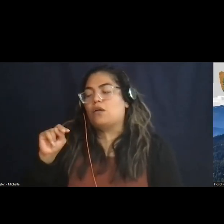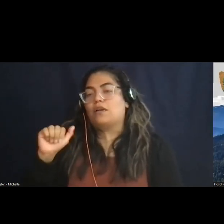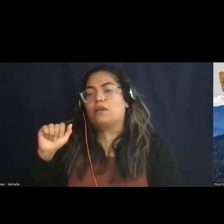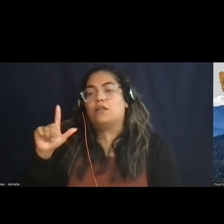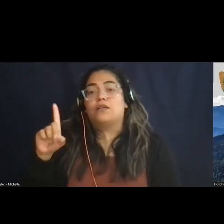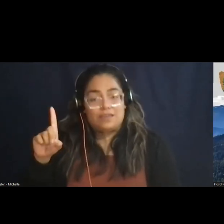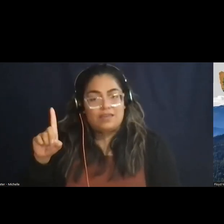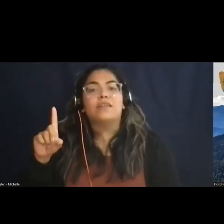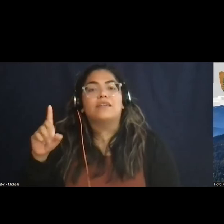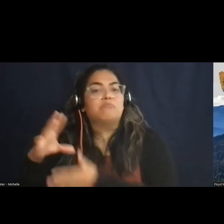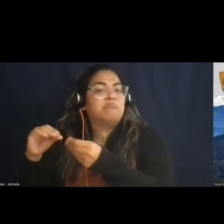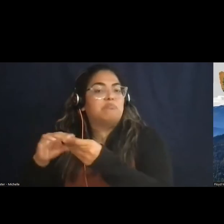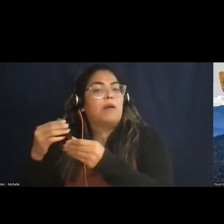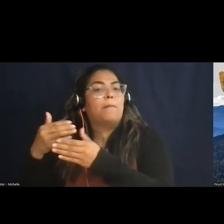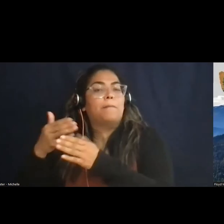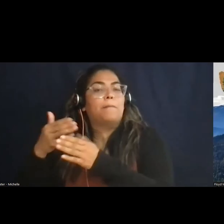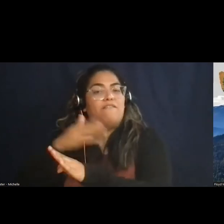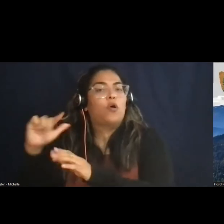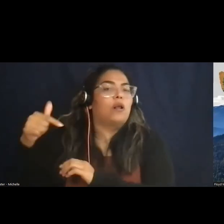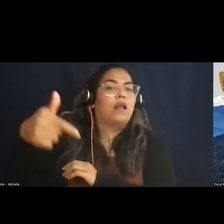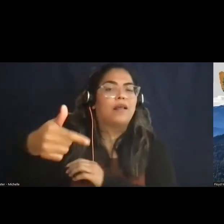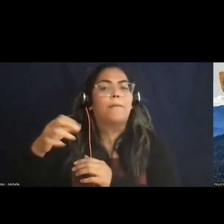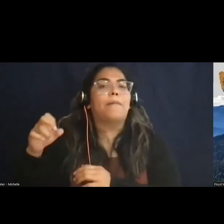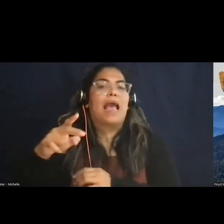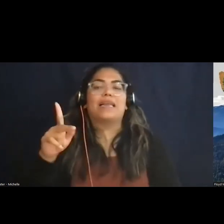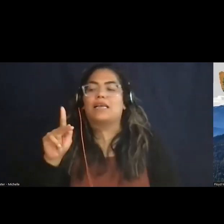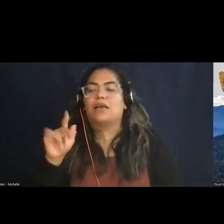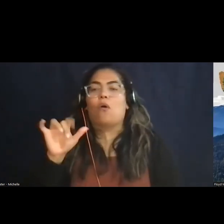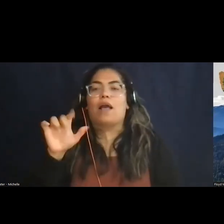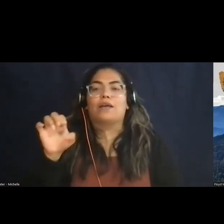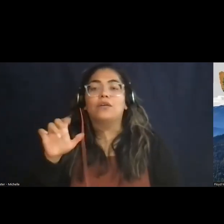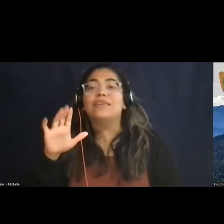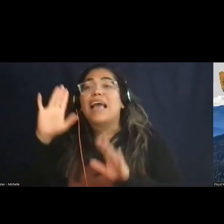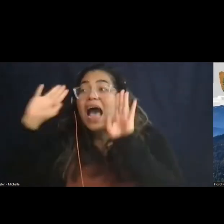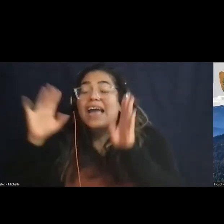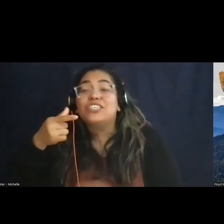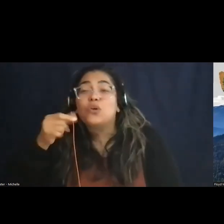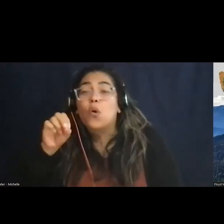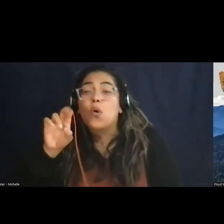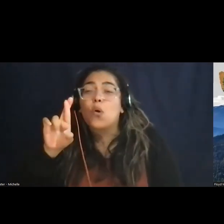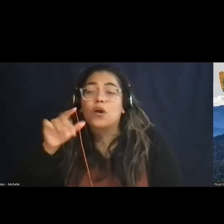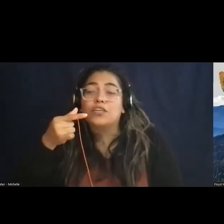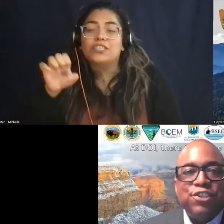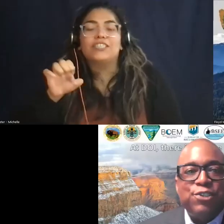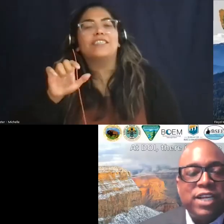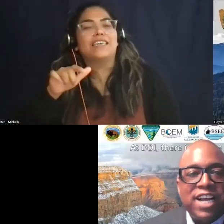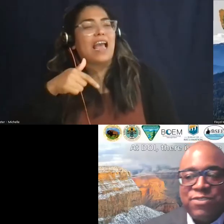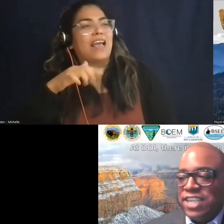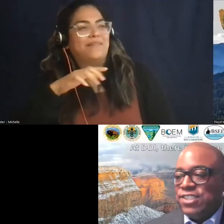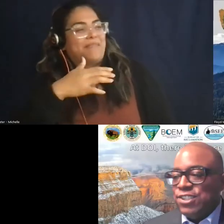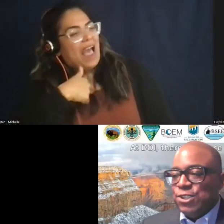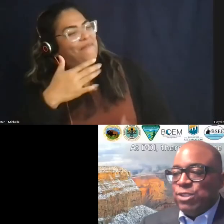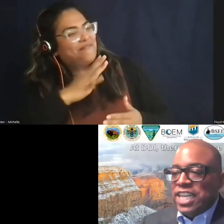he hands it over to Kyle. Hey, George, how are you? I'm doing fine, and congratulations to the Student